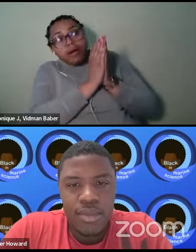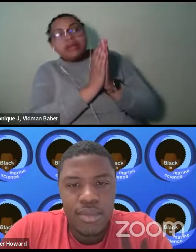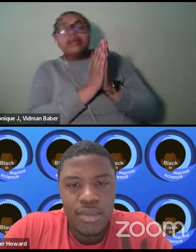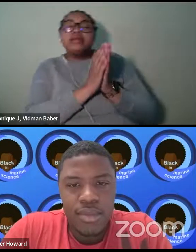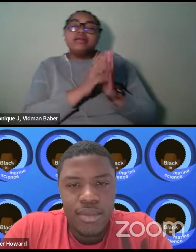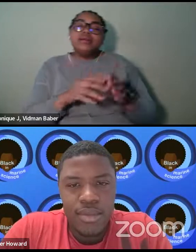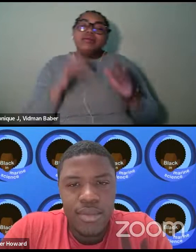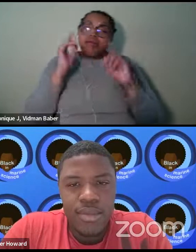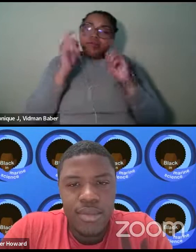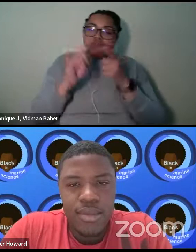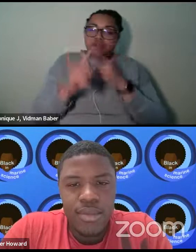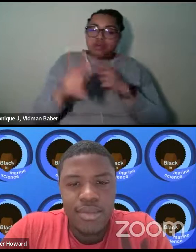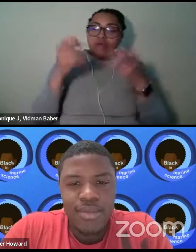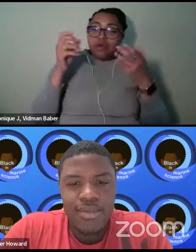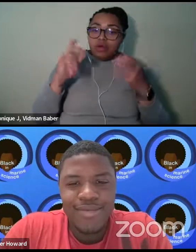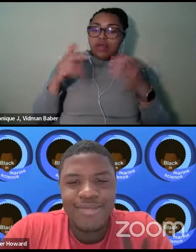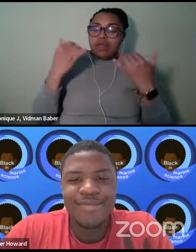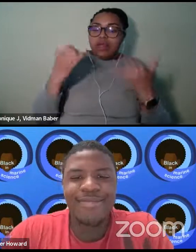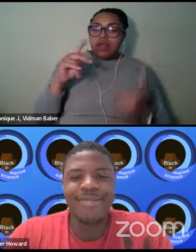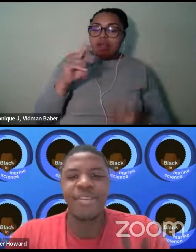All right, Chris, you can close this out.